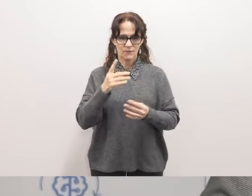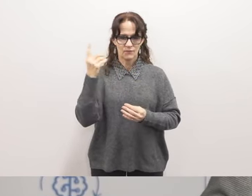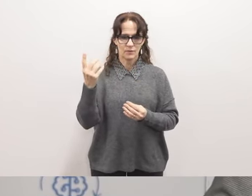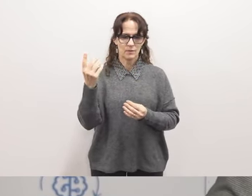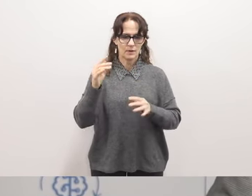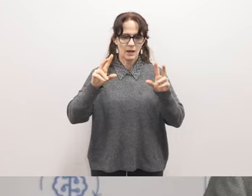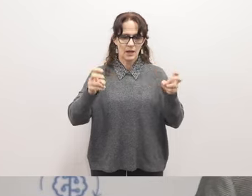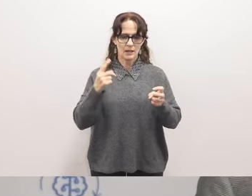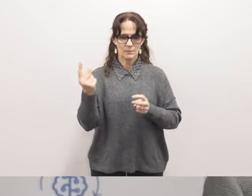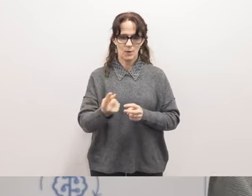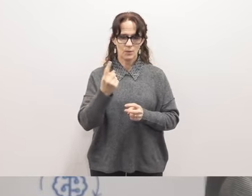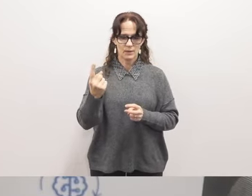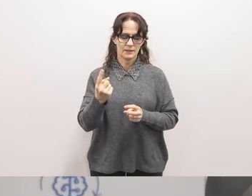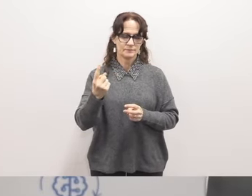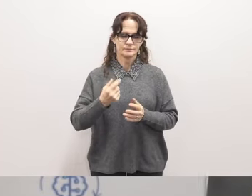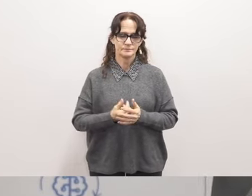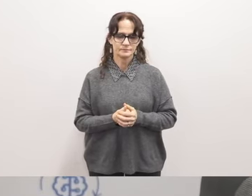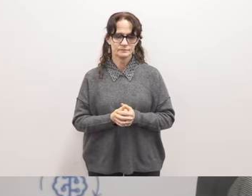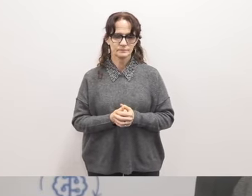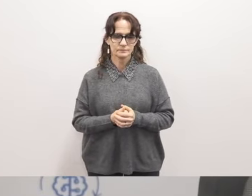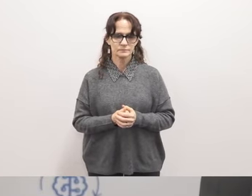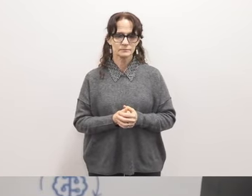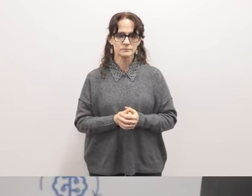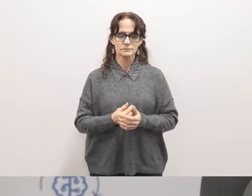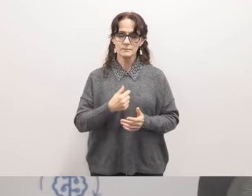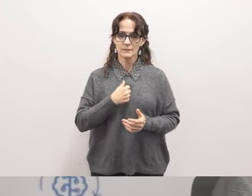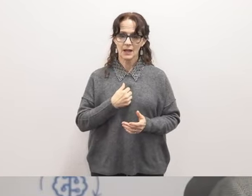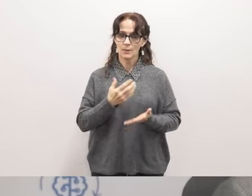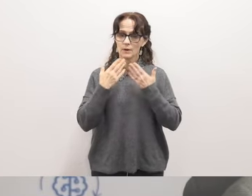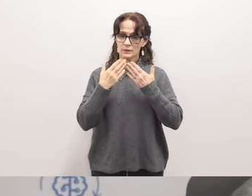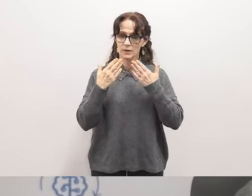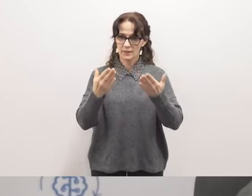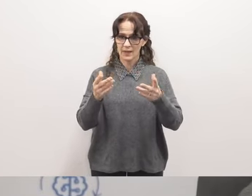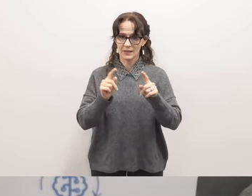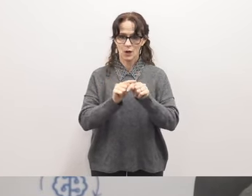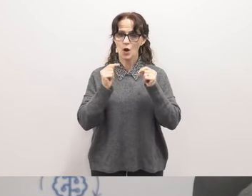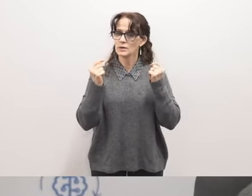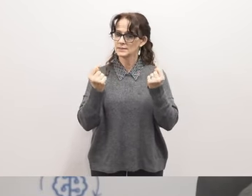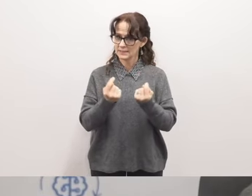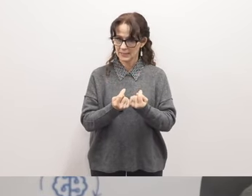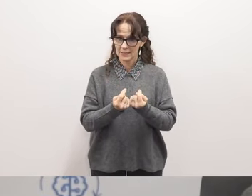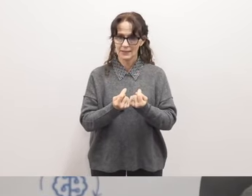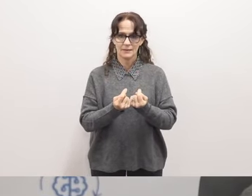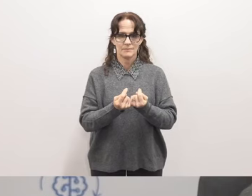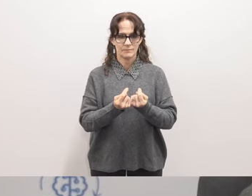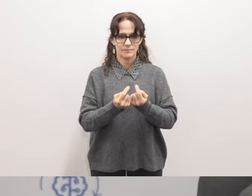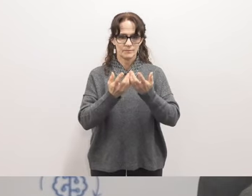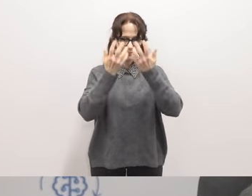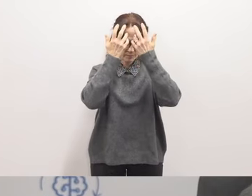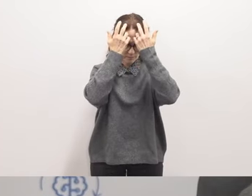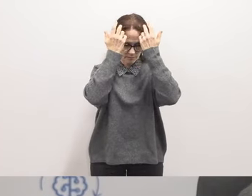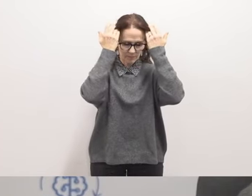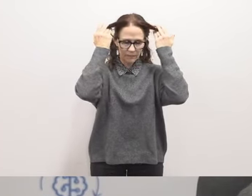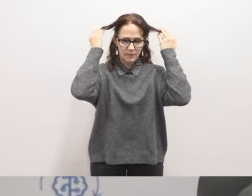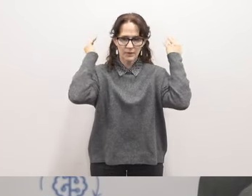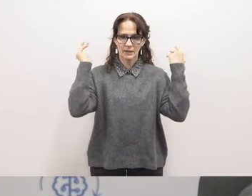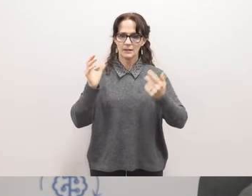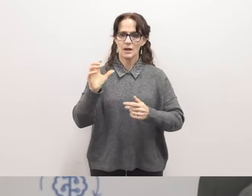item only um i would like to thank our team uh we had an audit committee